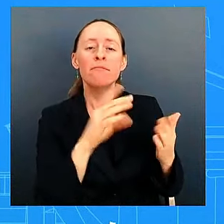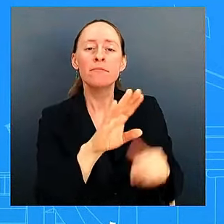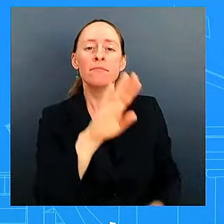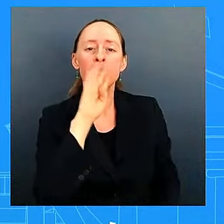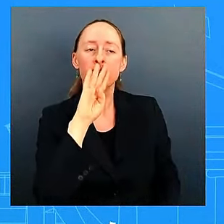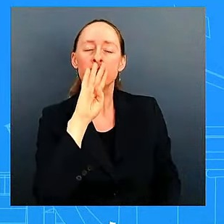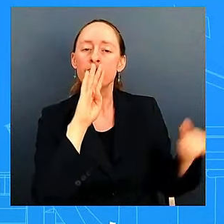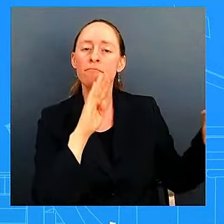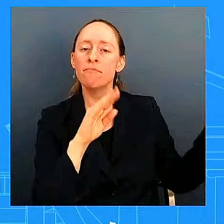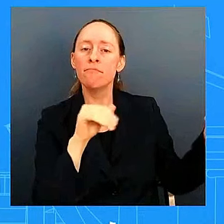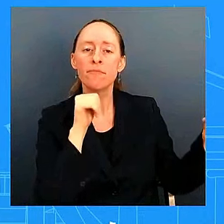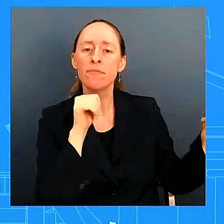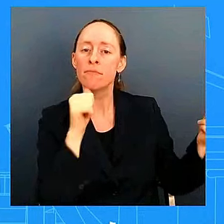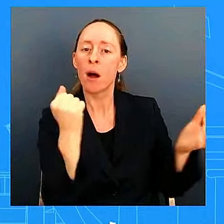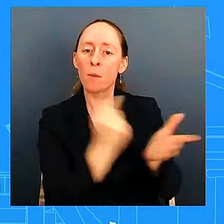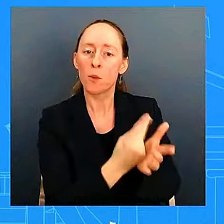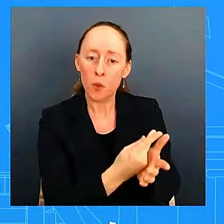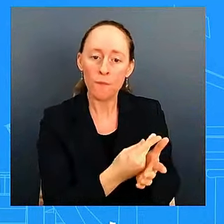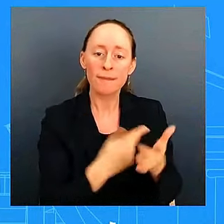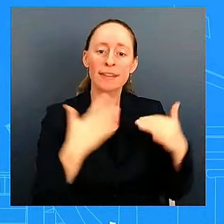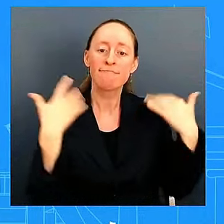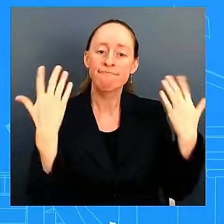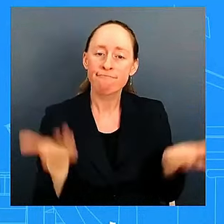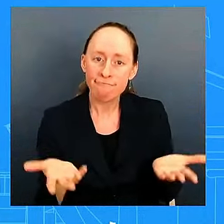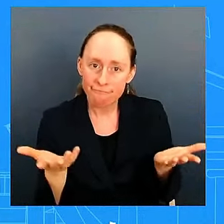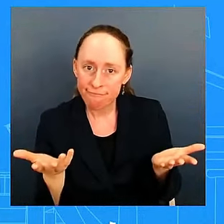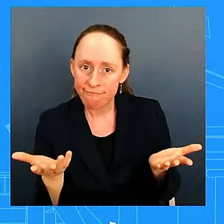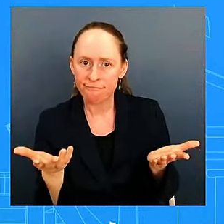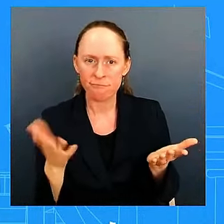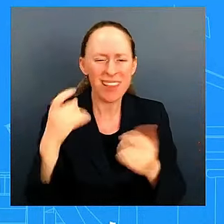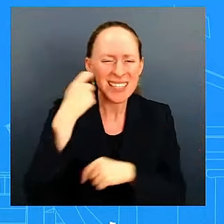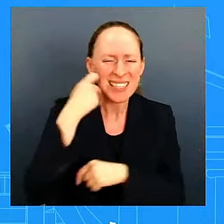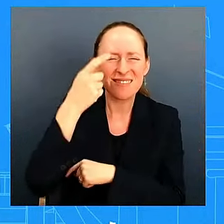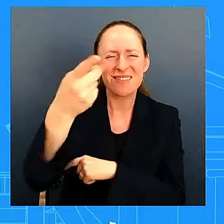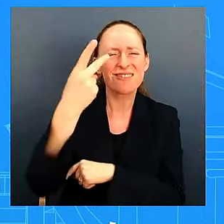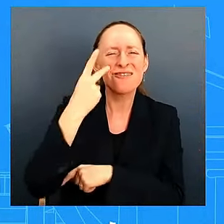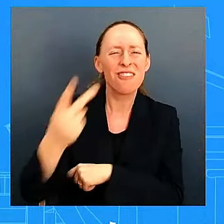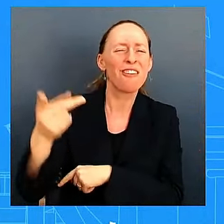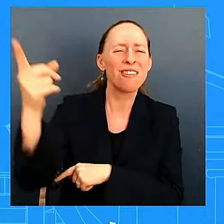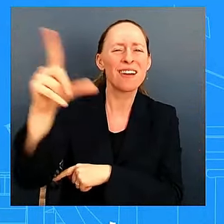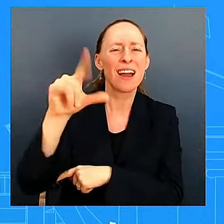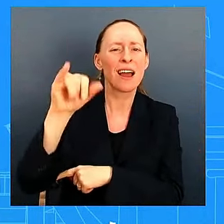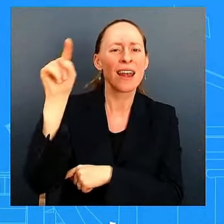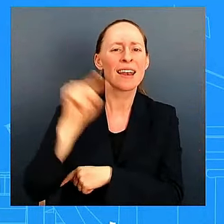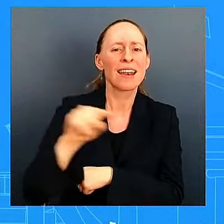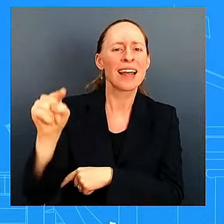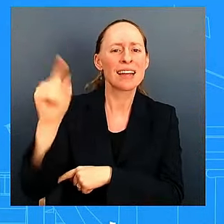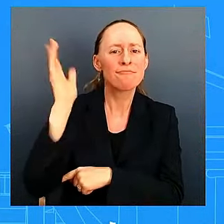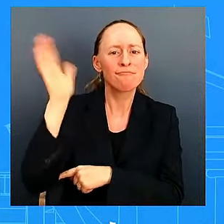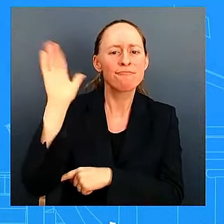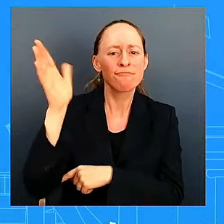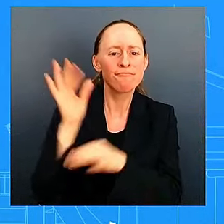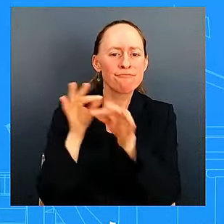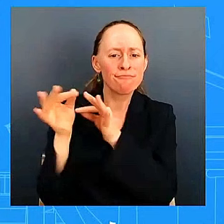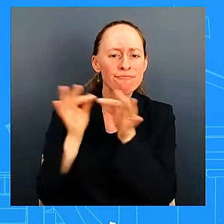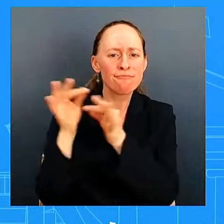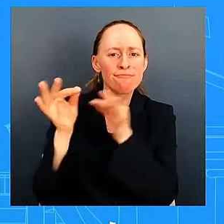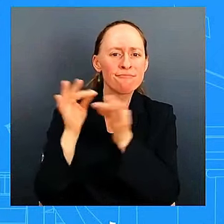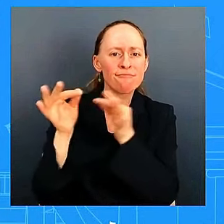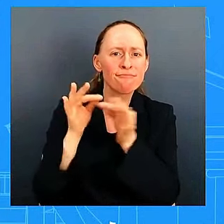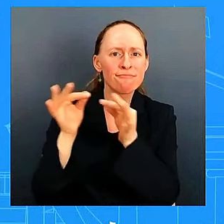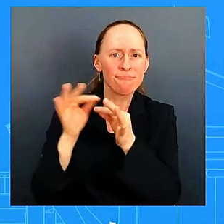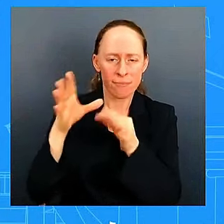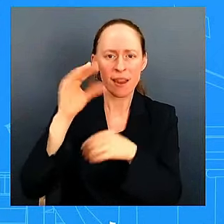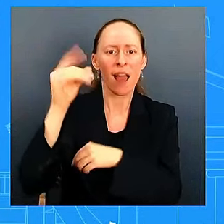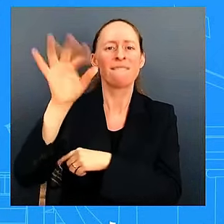you heard that from liz you've heard that from the administrator let's not forget the female administrator was here in this room on thursday because we wanted to make sure